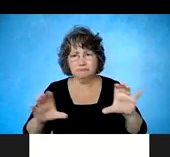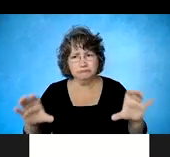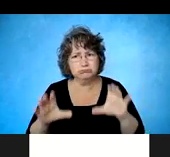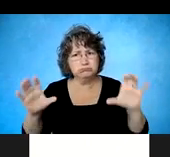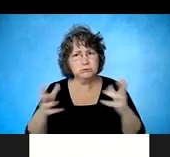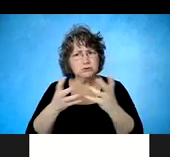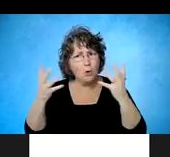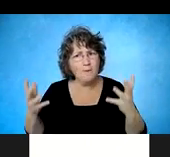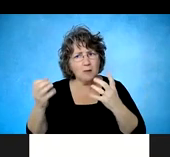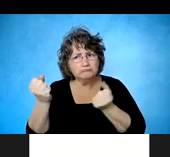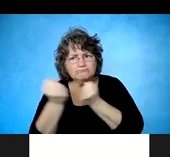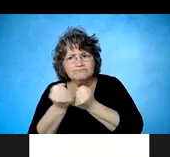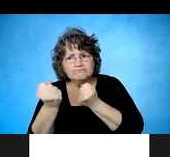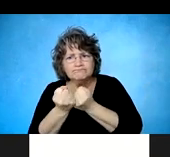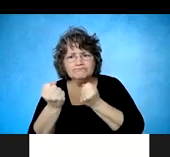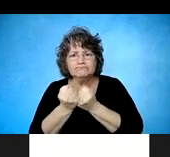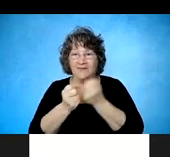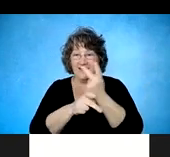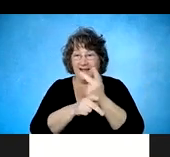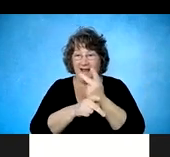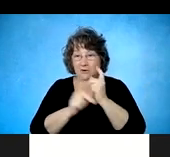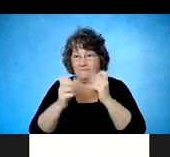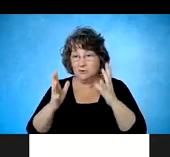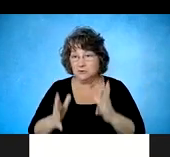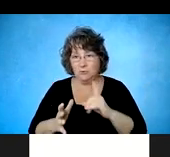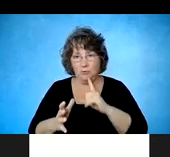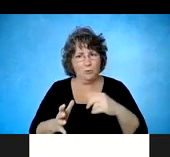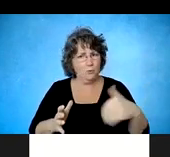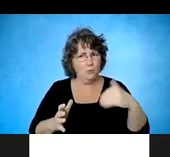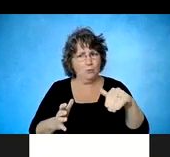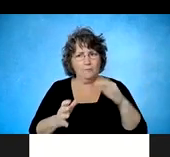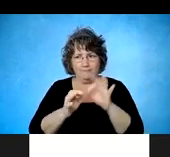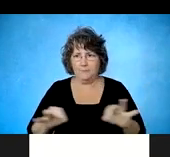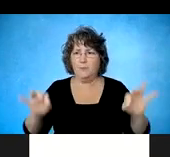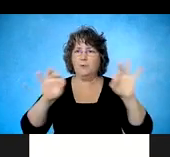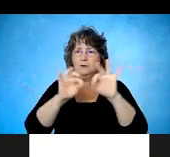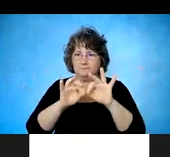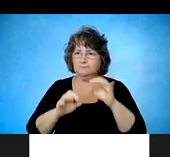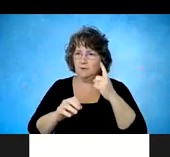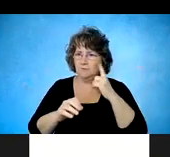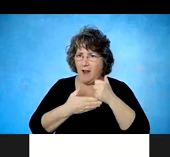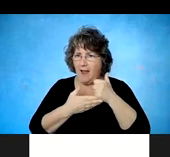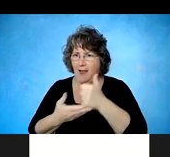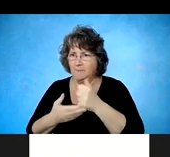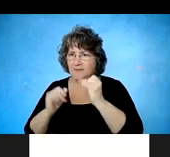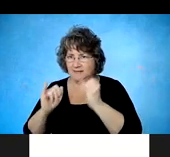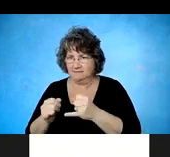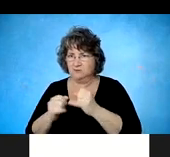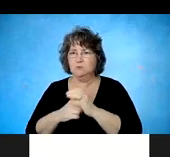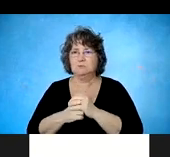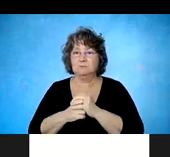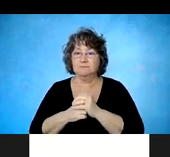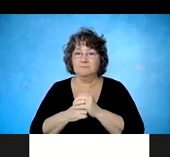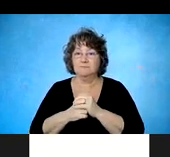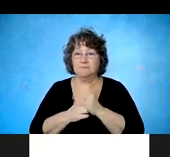especially with the case example you'll see in a bit. This individual's role to completely change her work schedule in order to provide